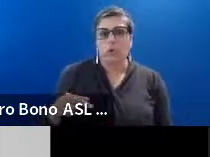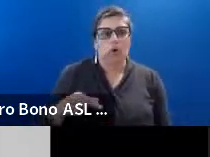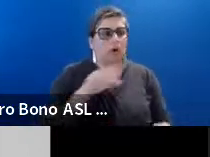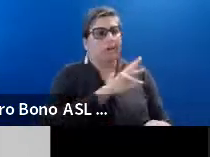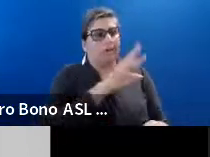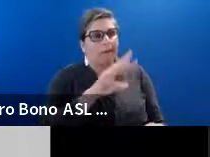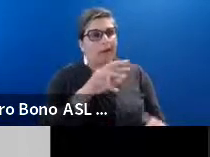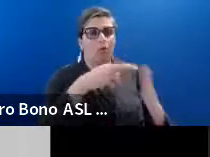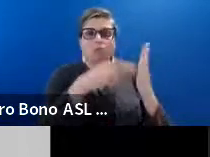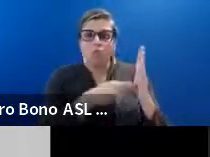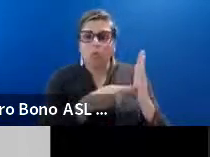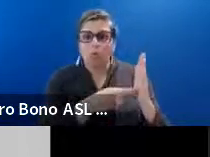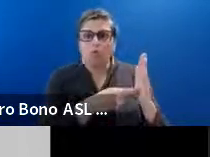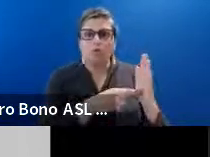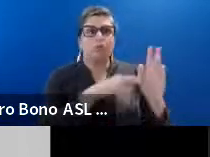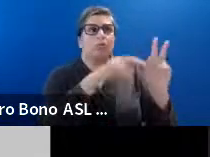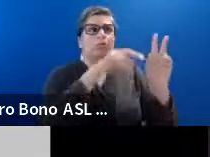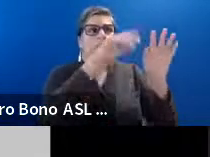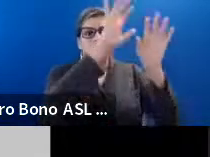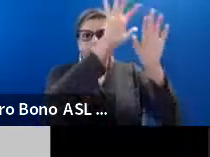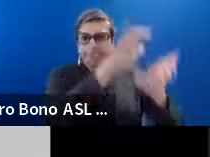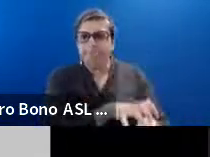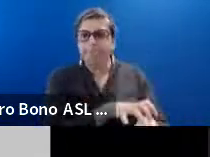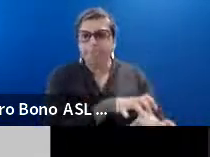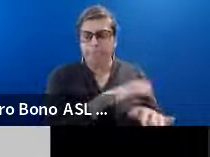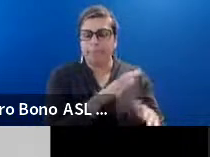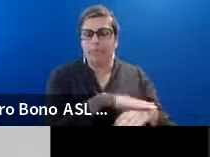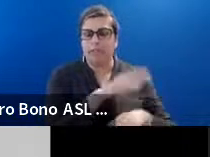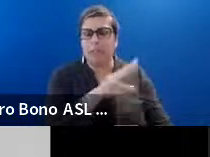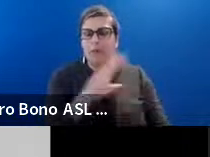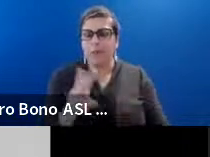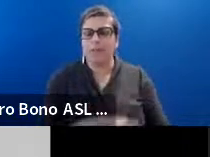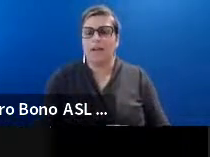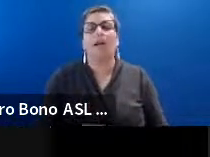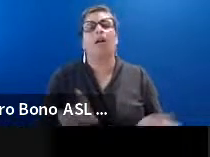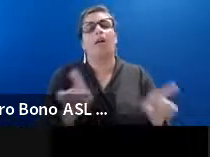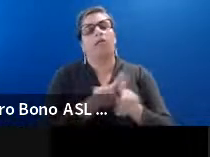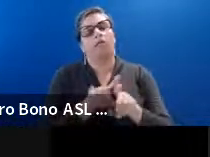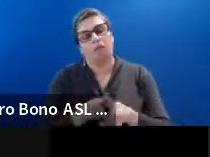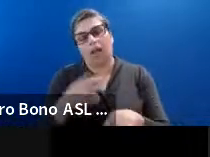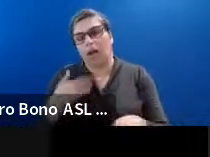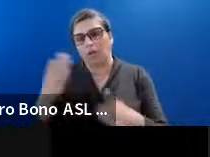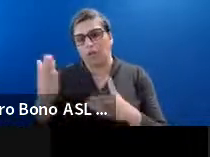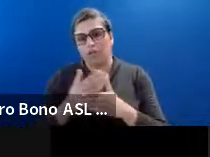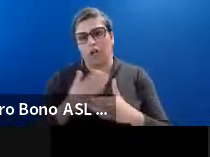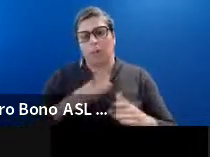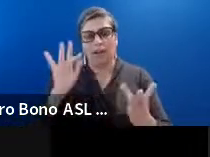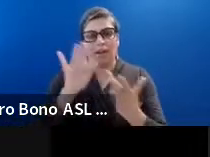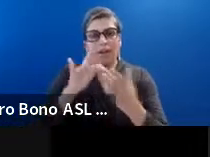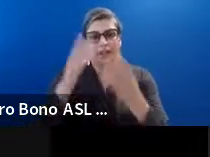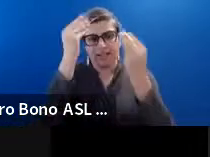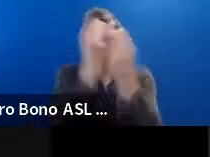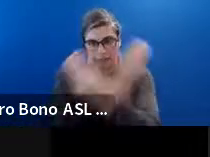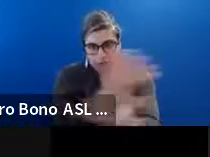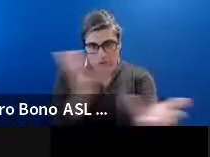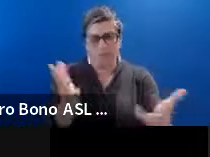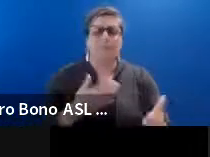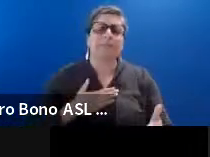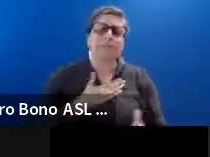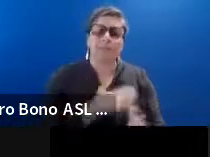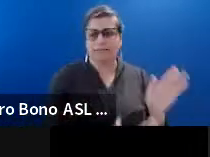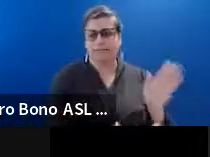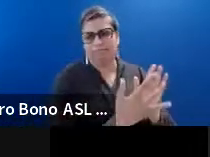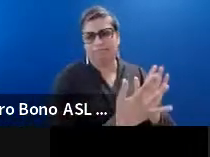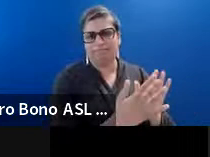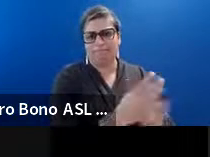Rules and regulations on our website. And then of course. I'll. I'll share my. My contact information here. Feel free to reach out to me